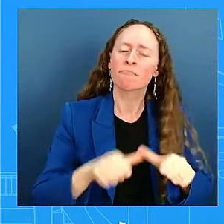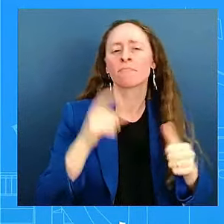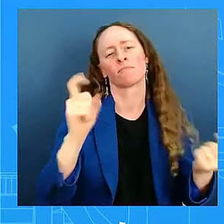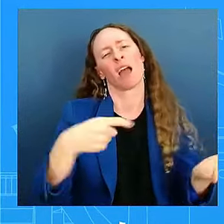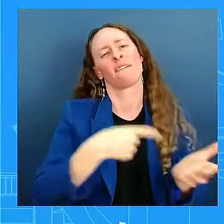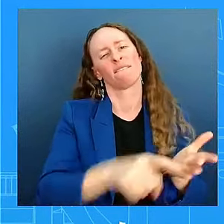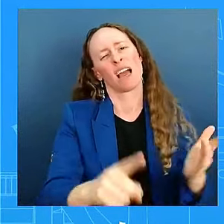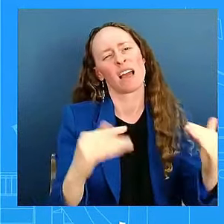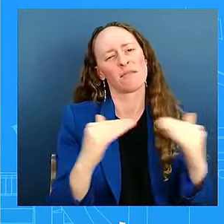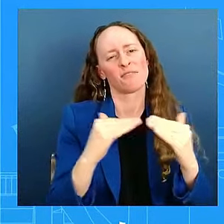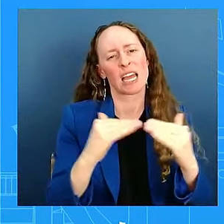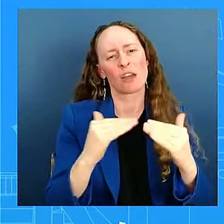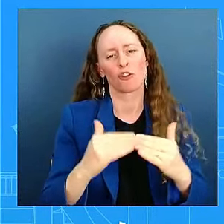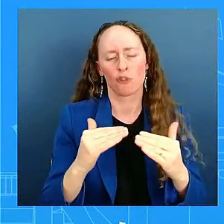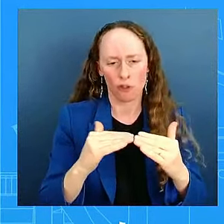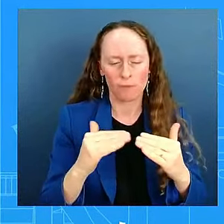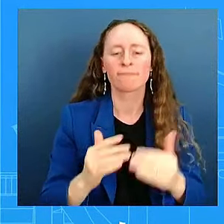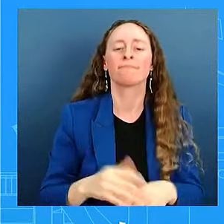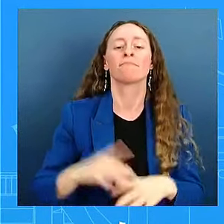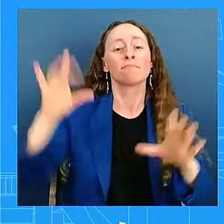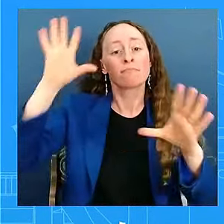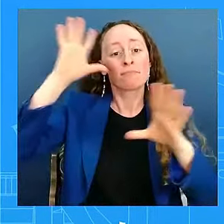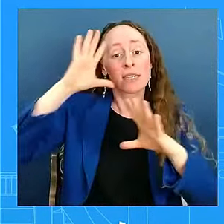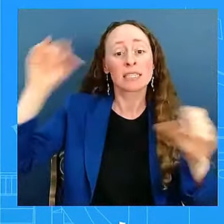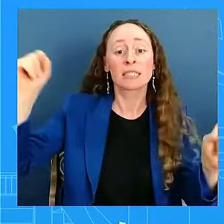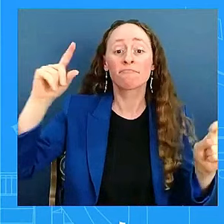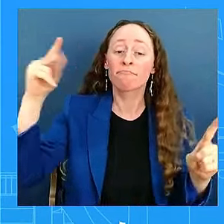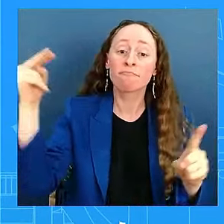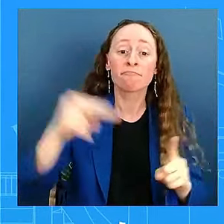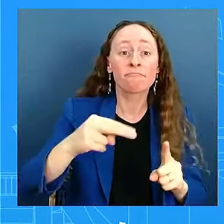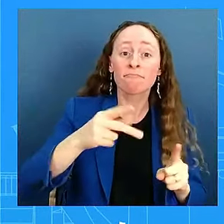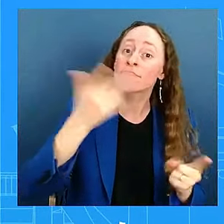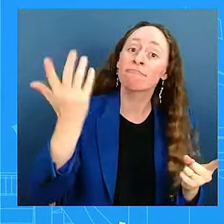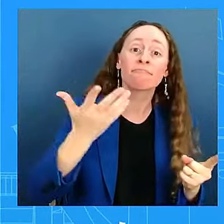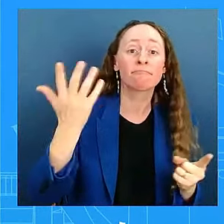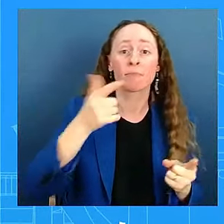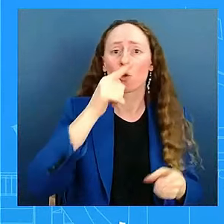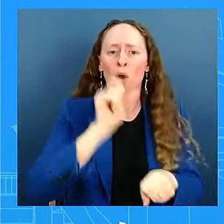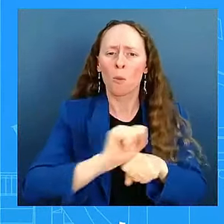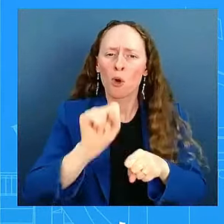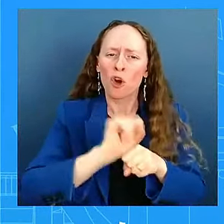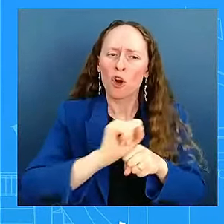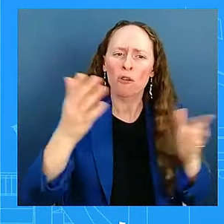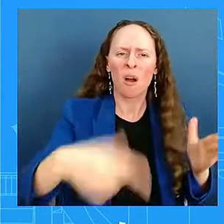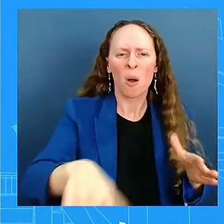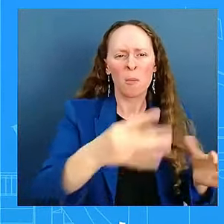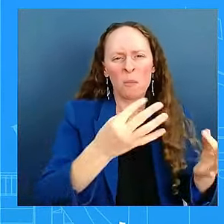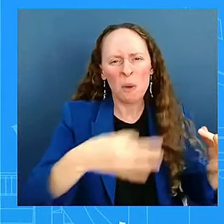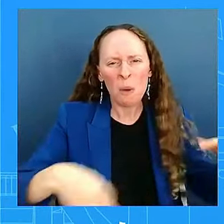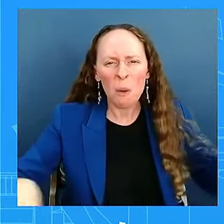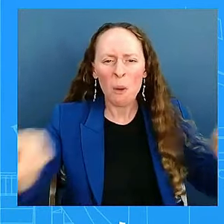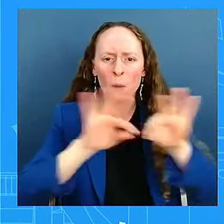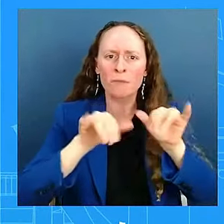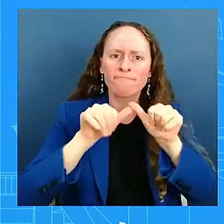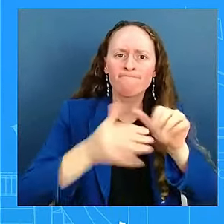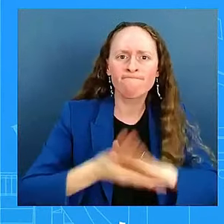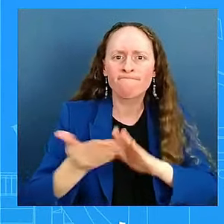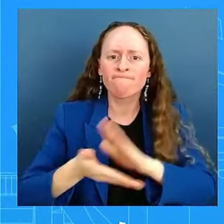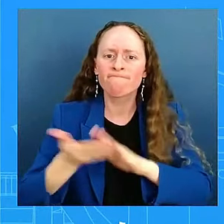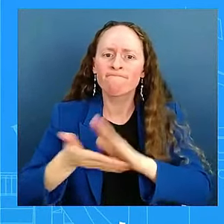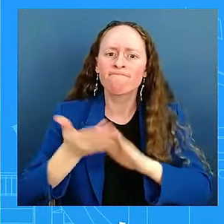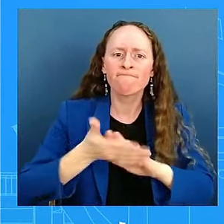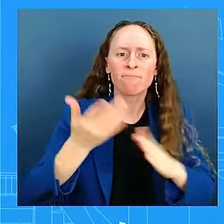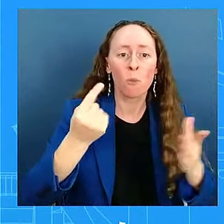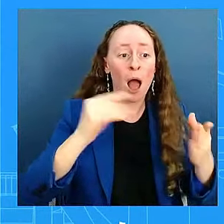the President said, dock workers will play an essential role in getting communities the resources they need out of the aftermath